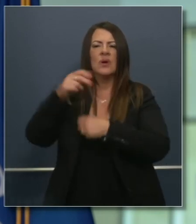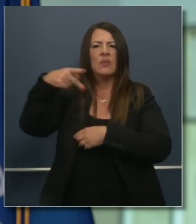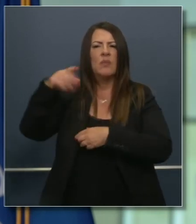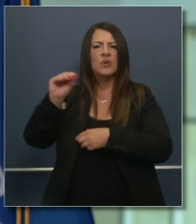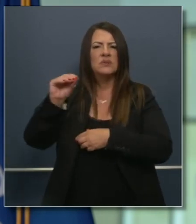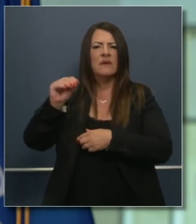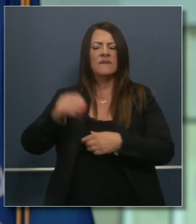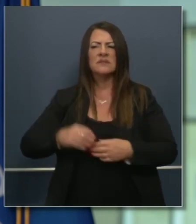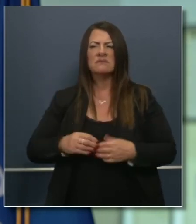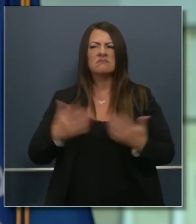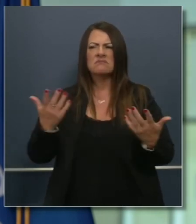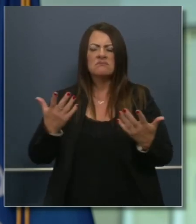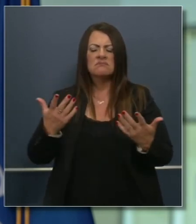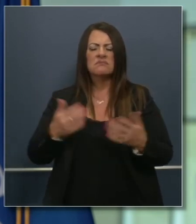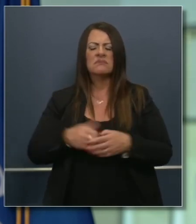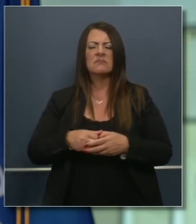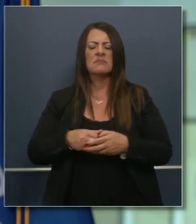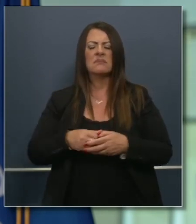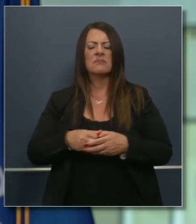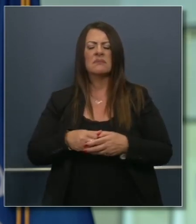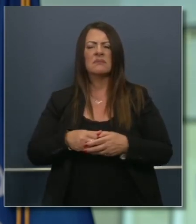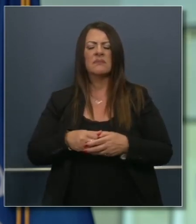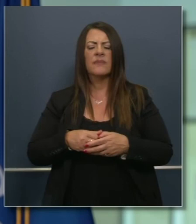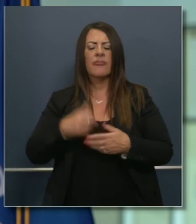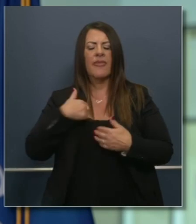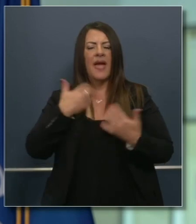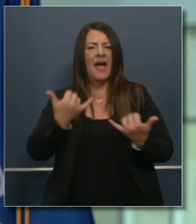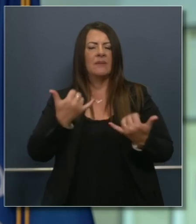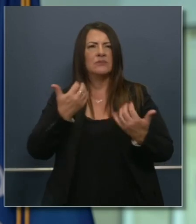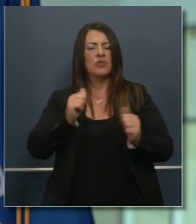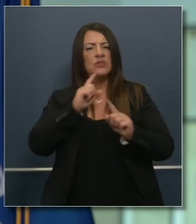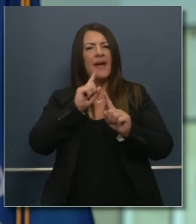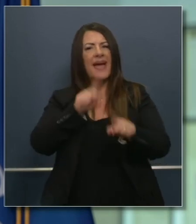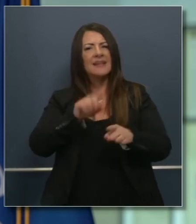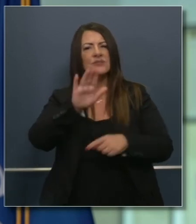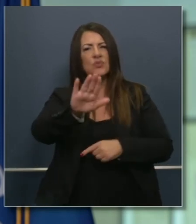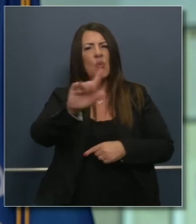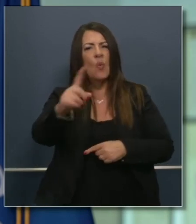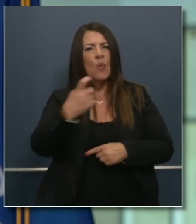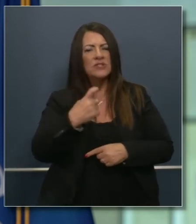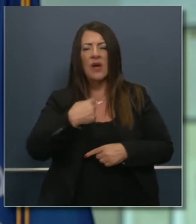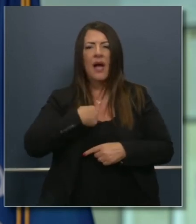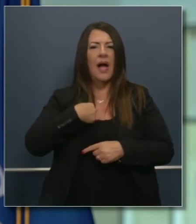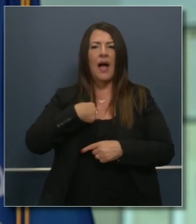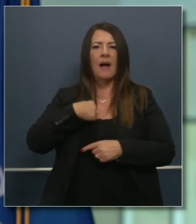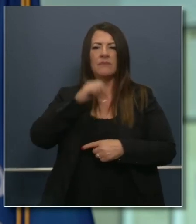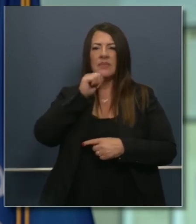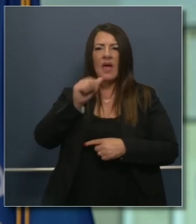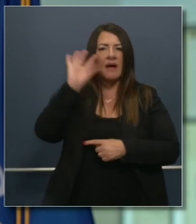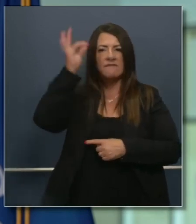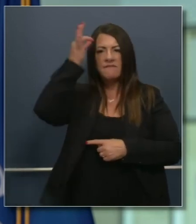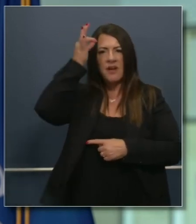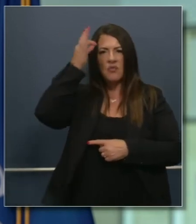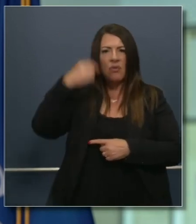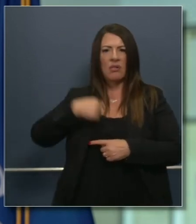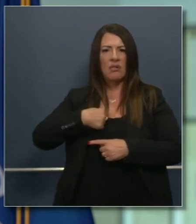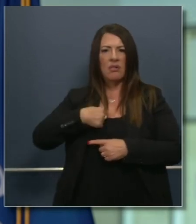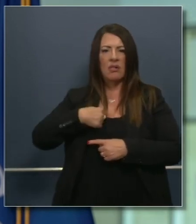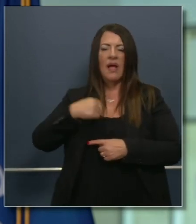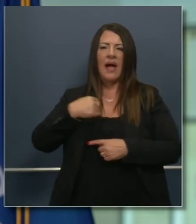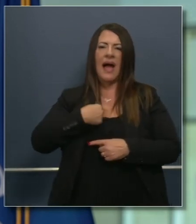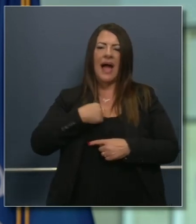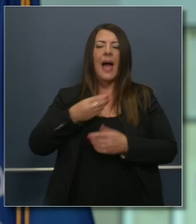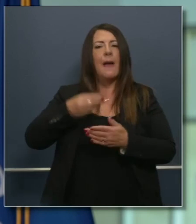Here's an answer to your question. I am not a member of the federal government, but, however, as a federal